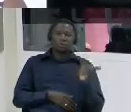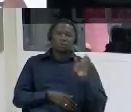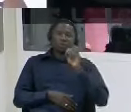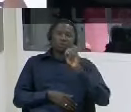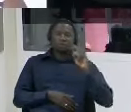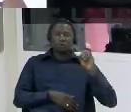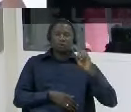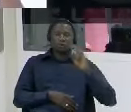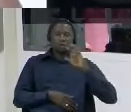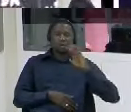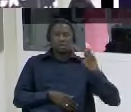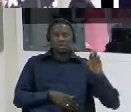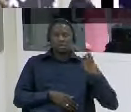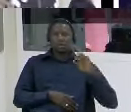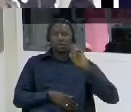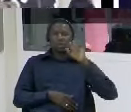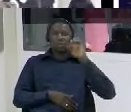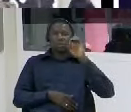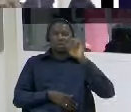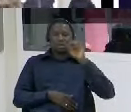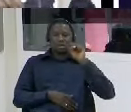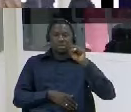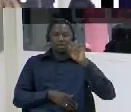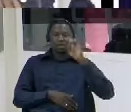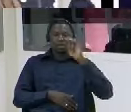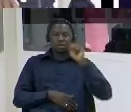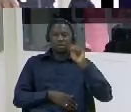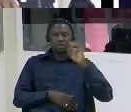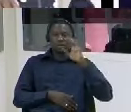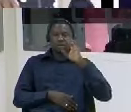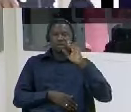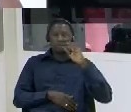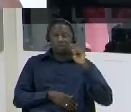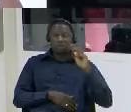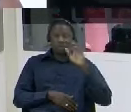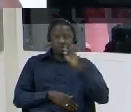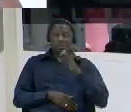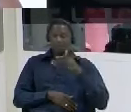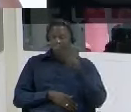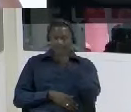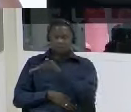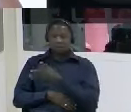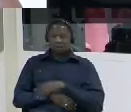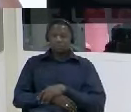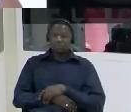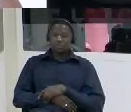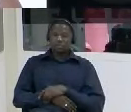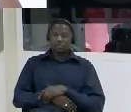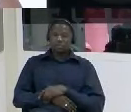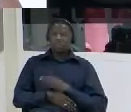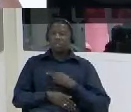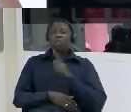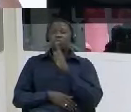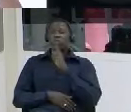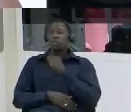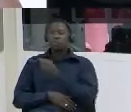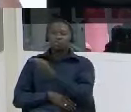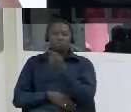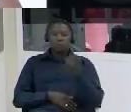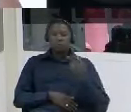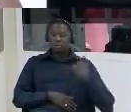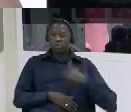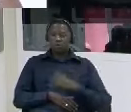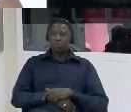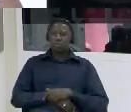and um who were these people these people also were part of the panel of the nia investigators